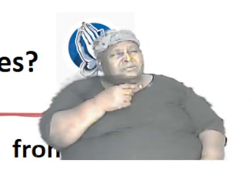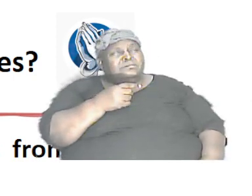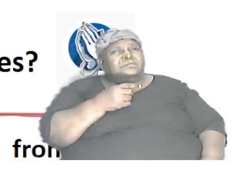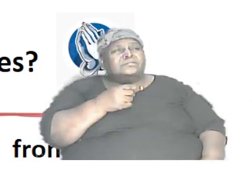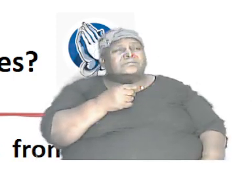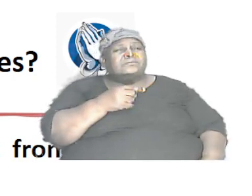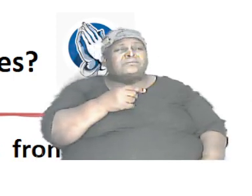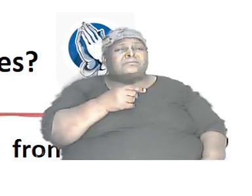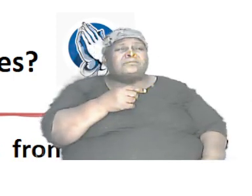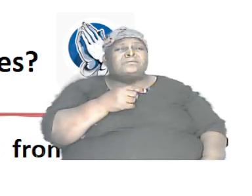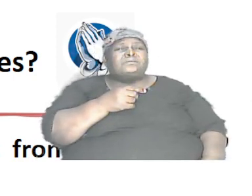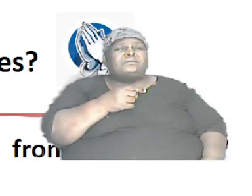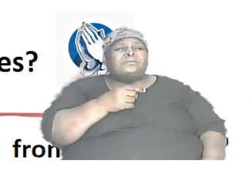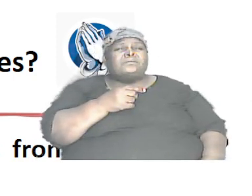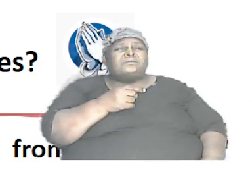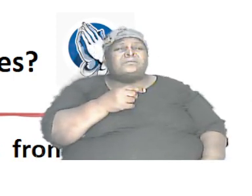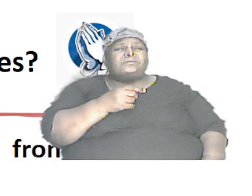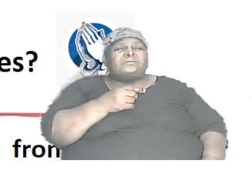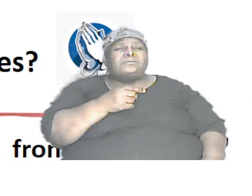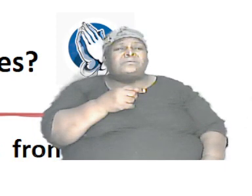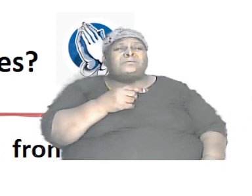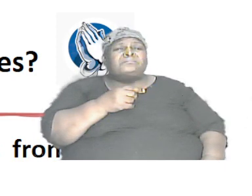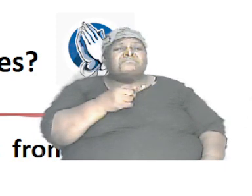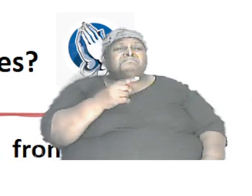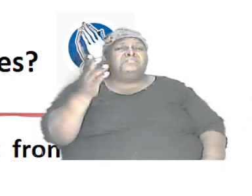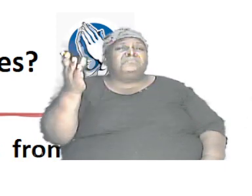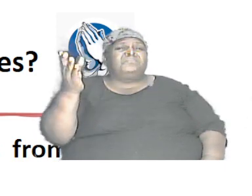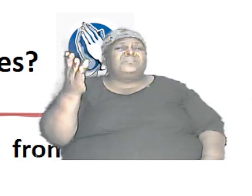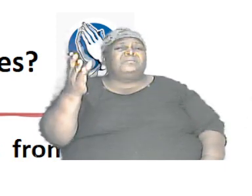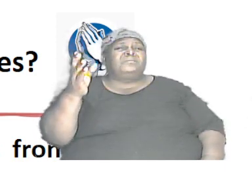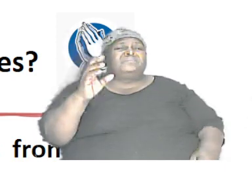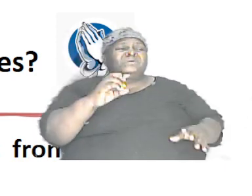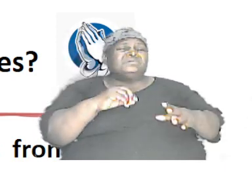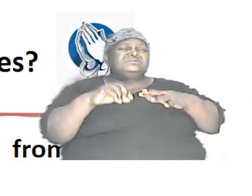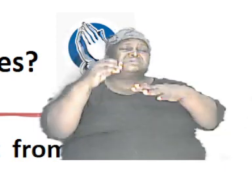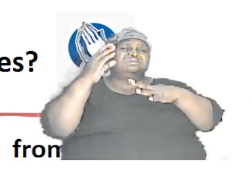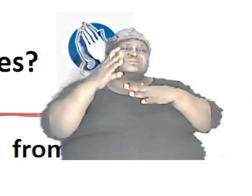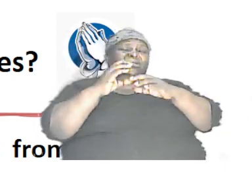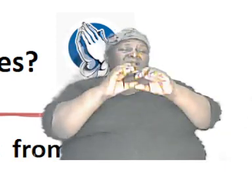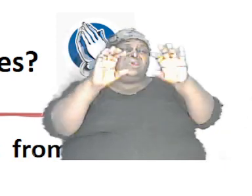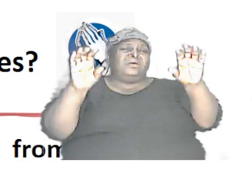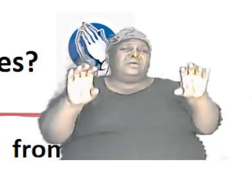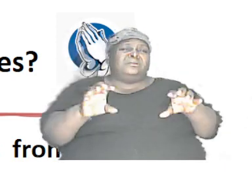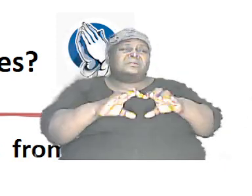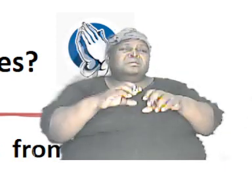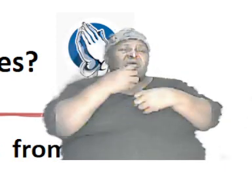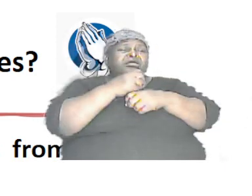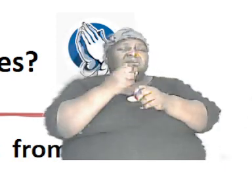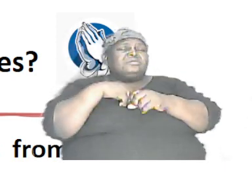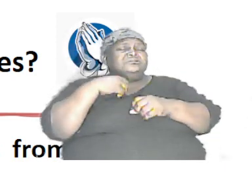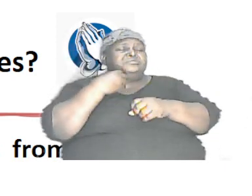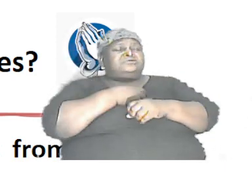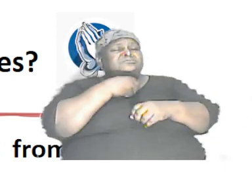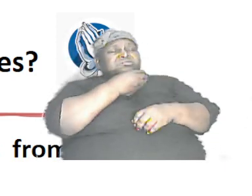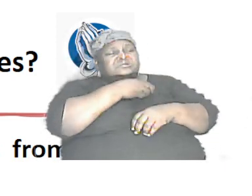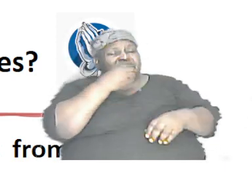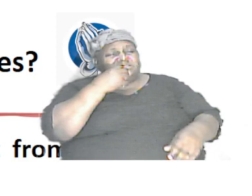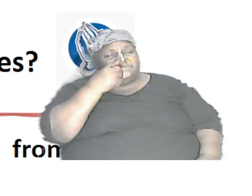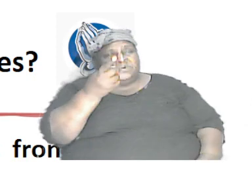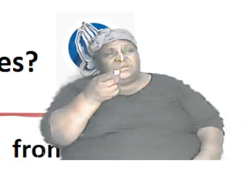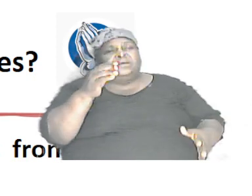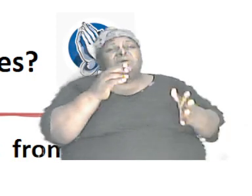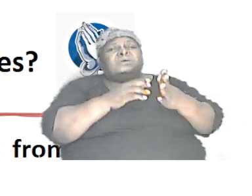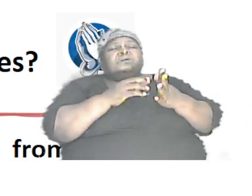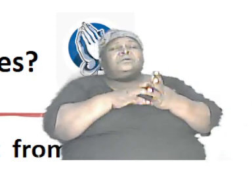I'm going to come off the slides and just allow us, just allow me to make the point again. Allow me to make that point